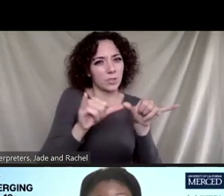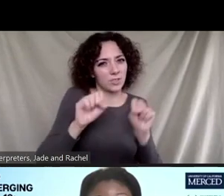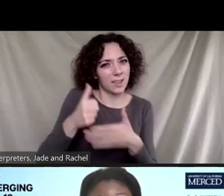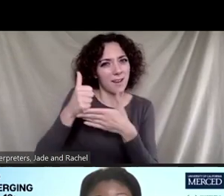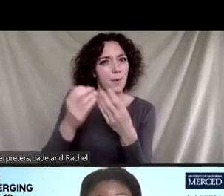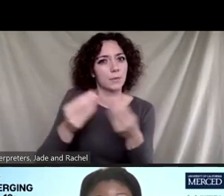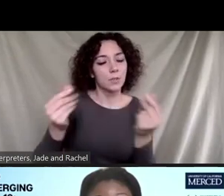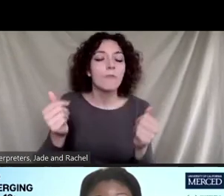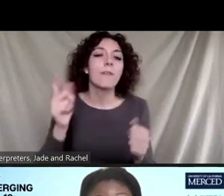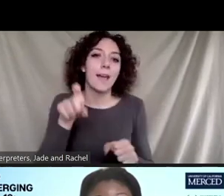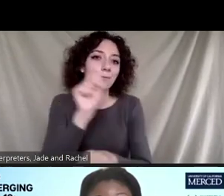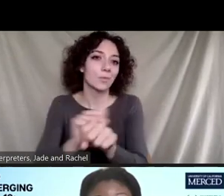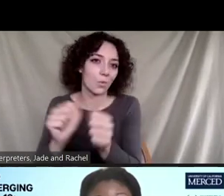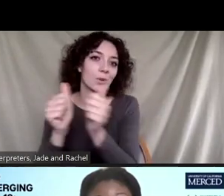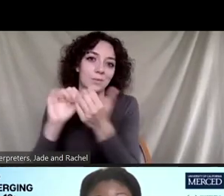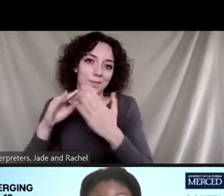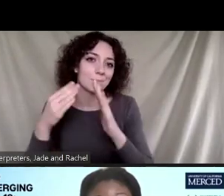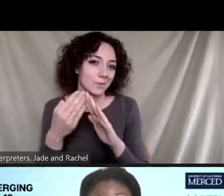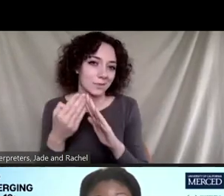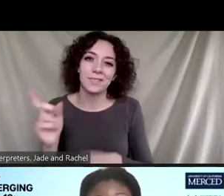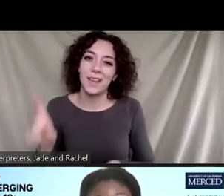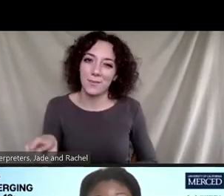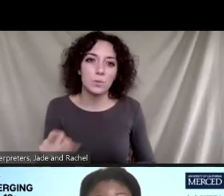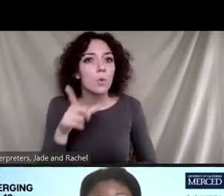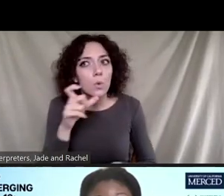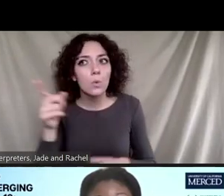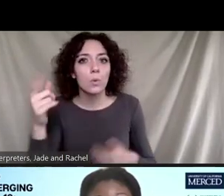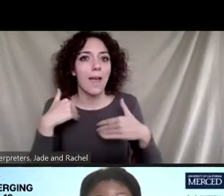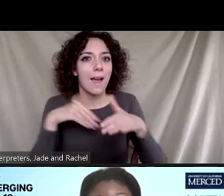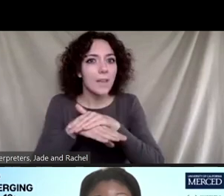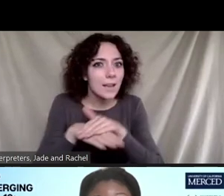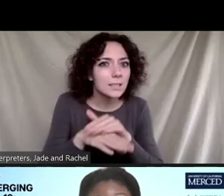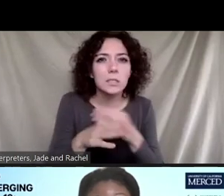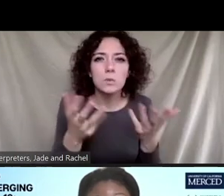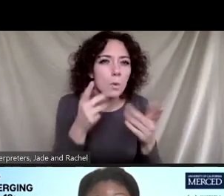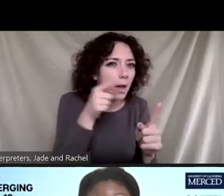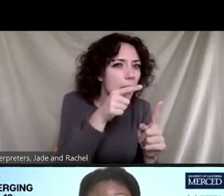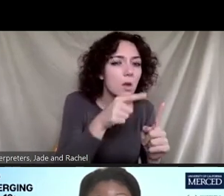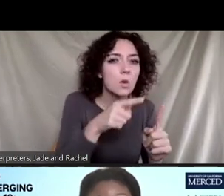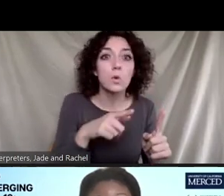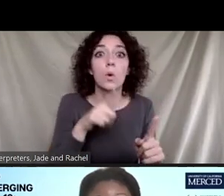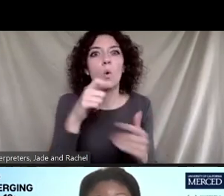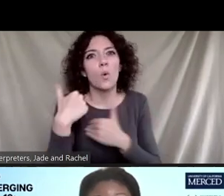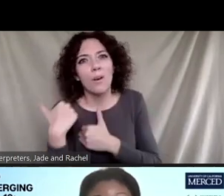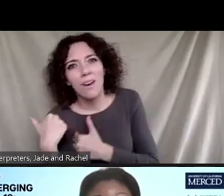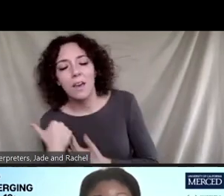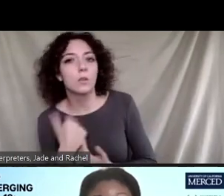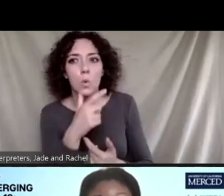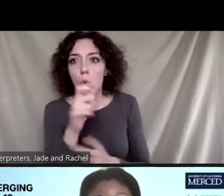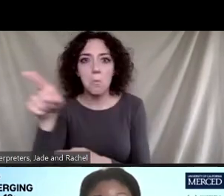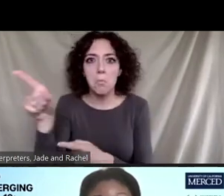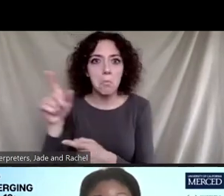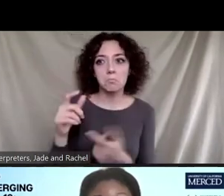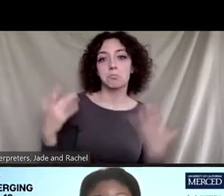community. And we need to look at who has access to what, who receives a burden, who doesn't receive the burden. And that's the